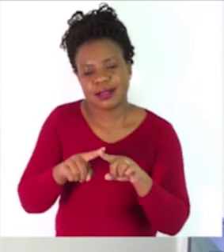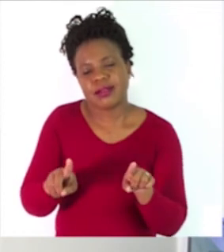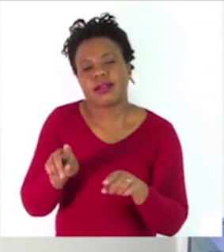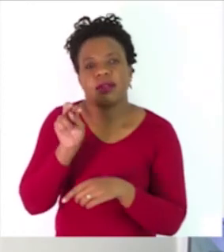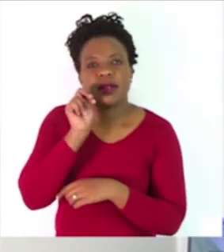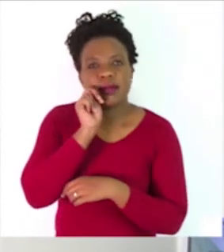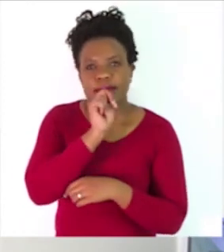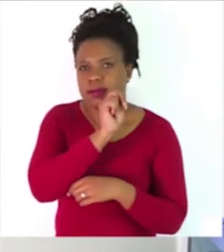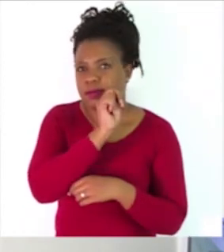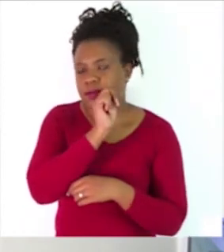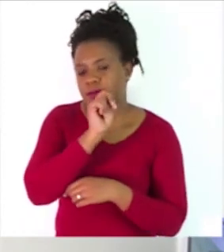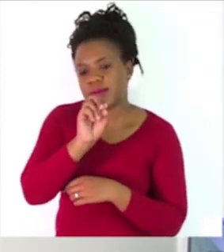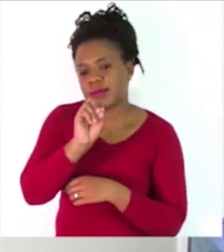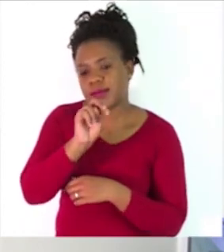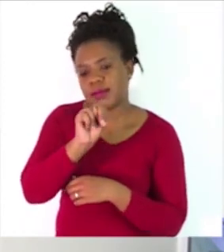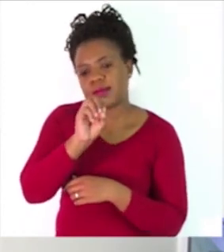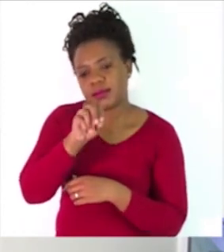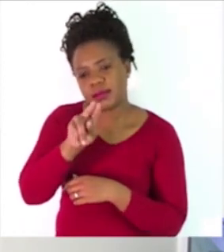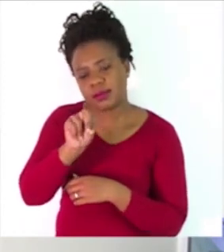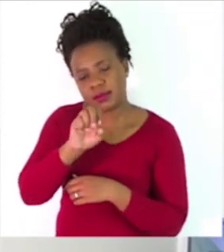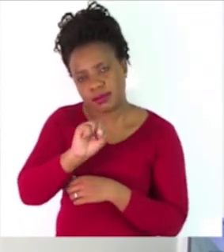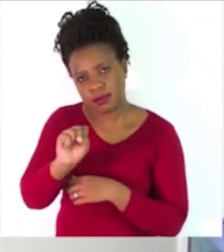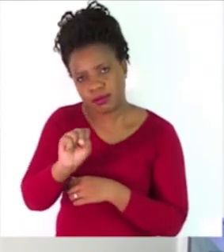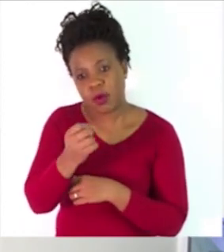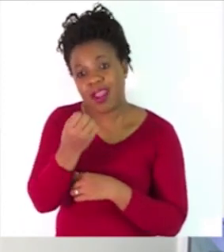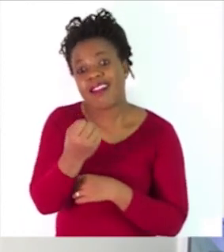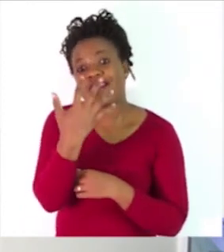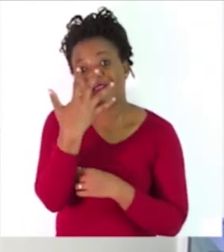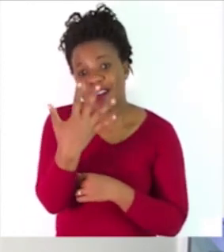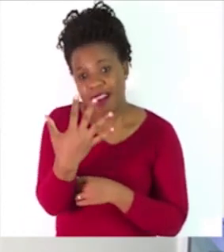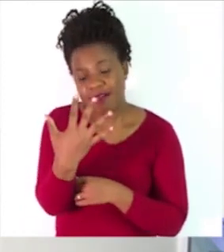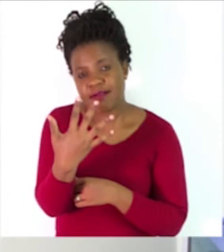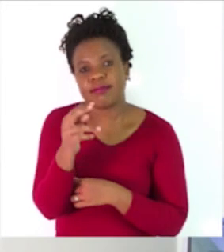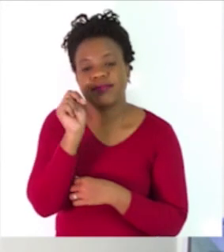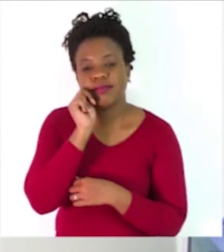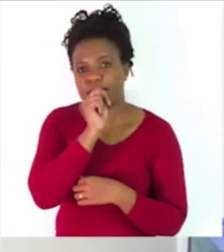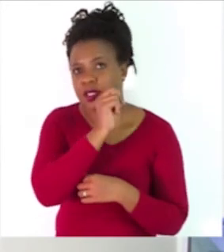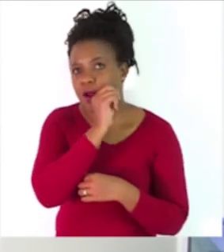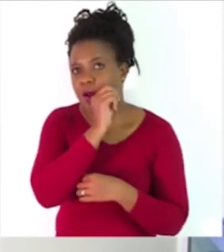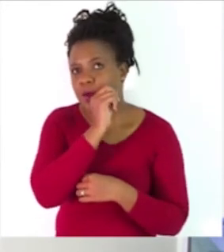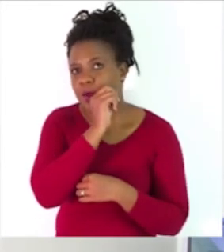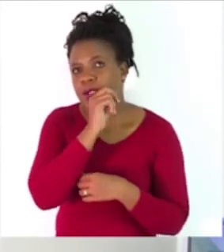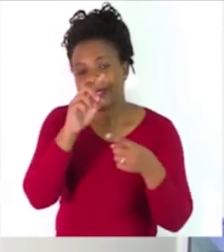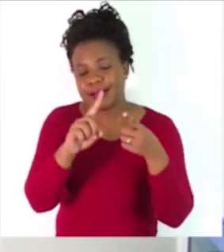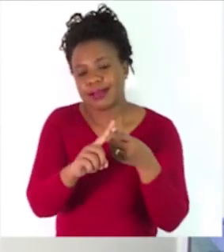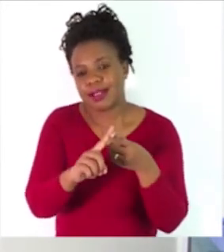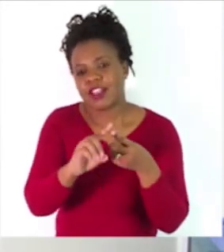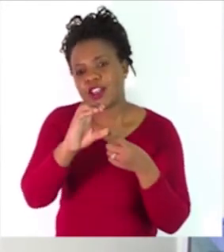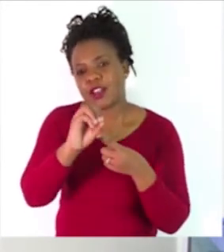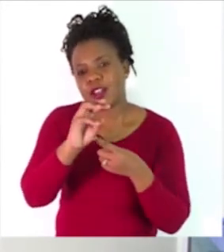said there are five types of nouns, which are A, common nouns, proper nouns,